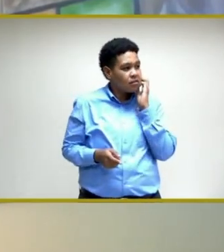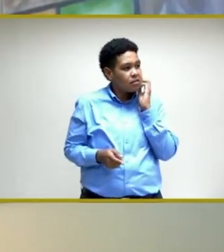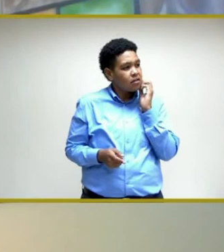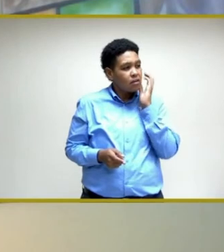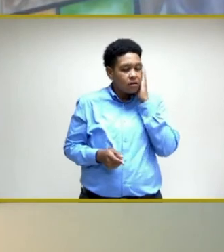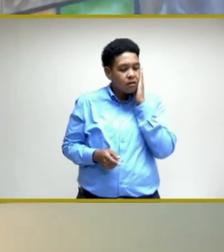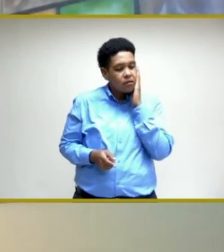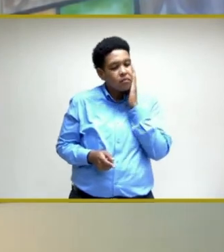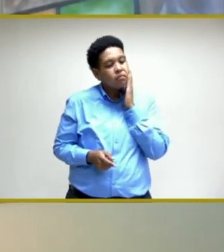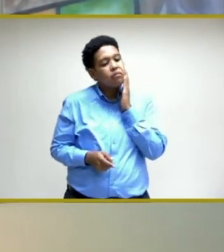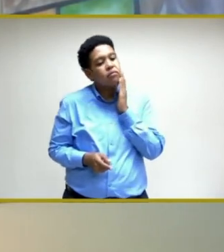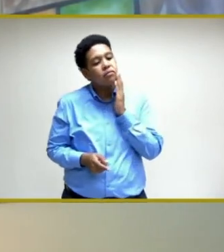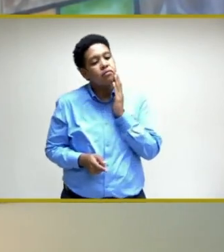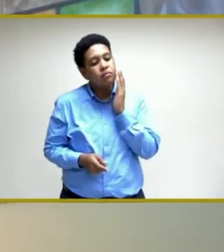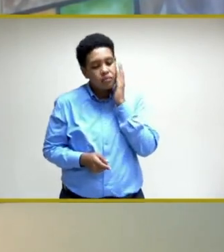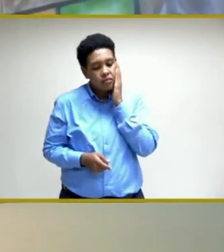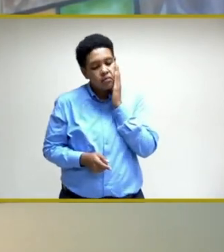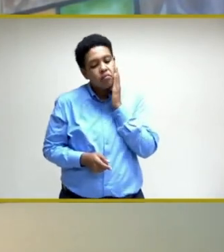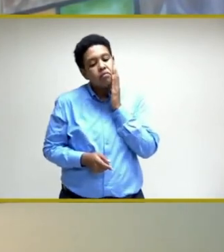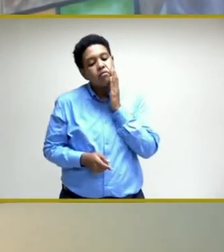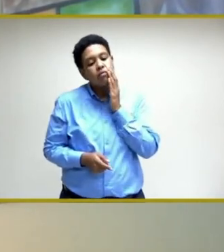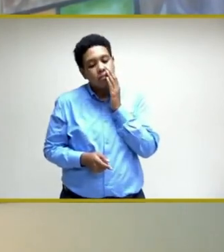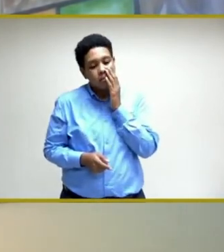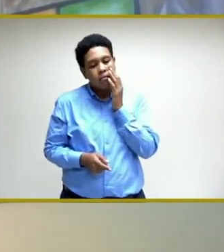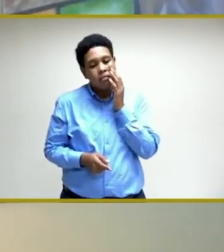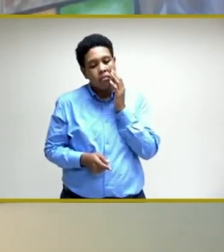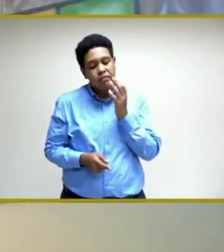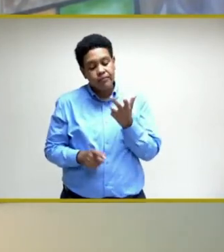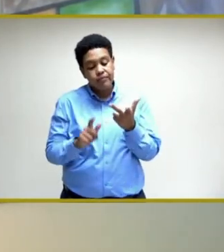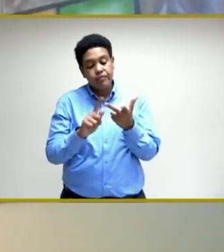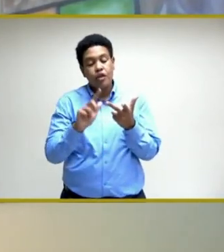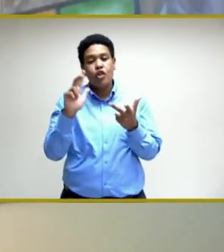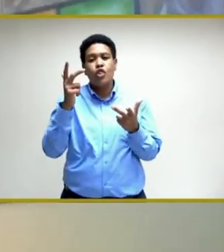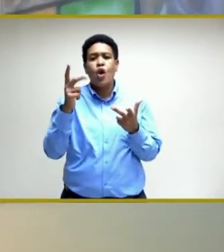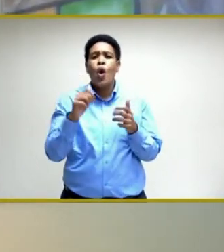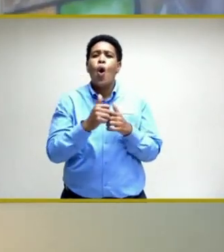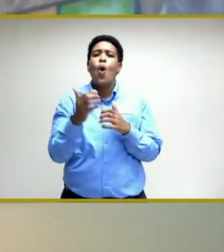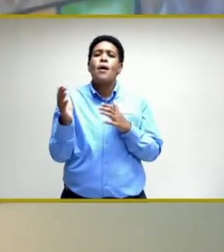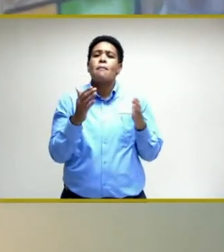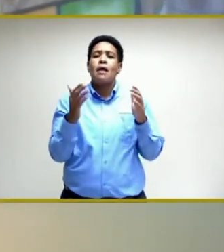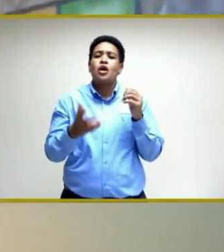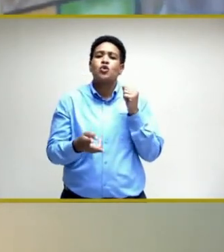final question is, how do we plan to store the Pfizer vaccines?